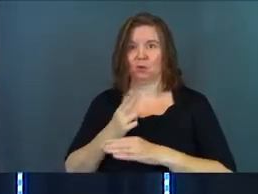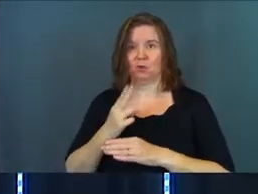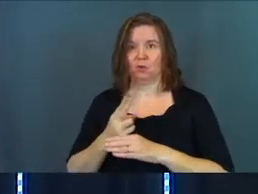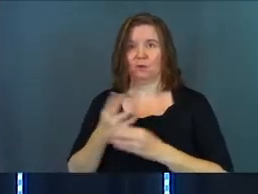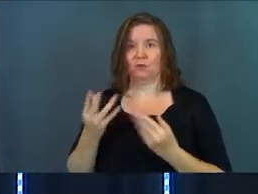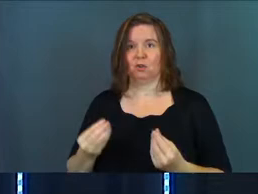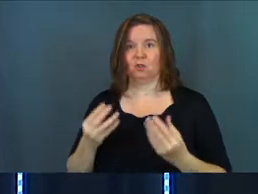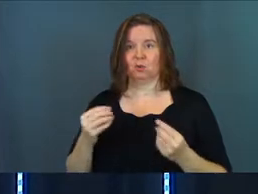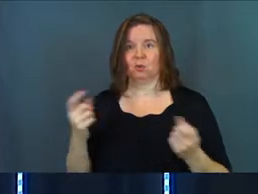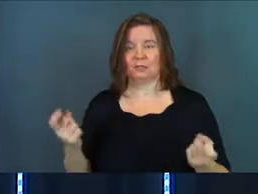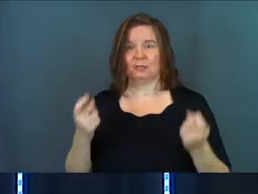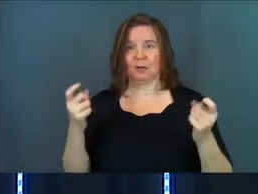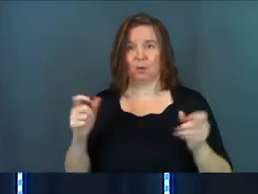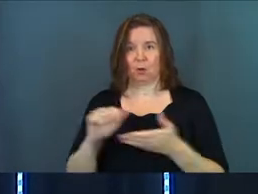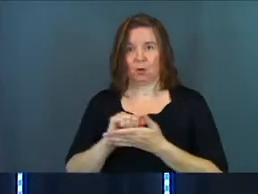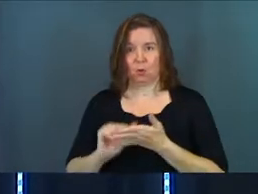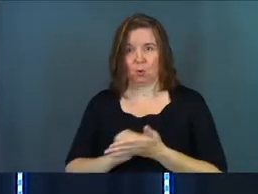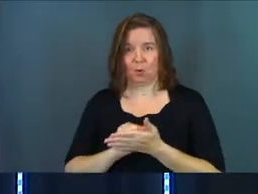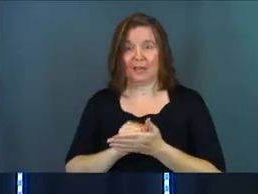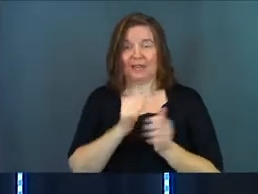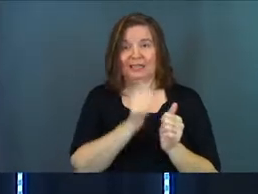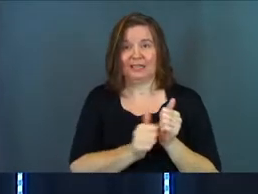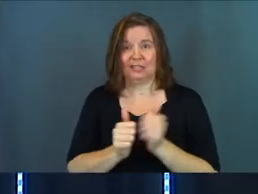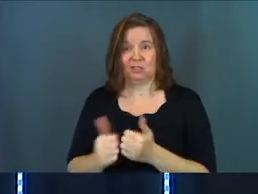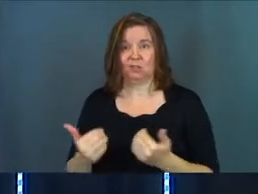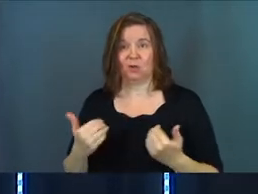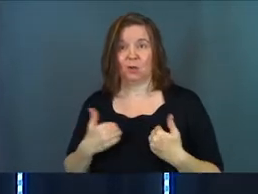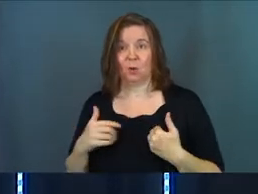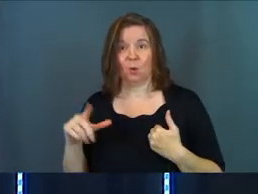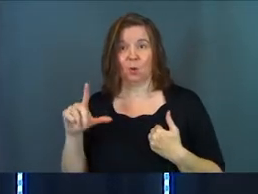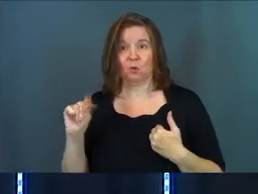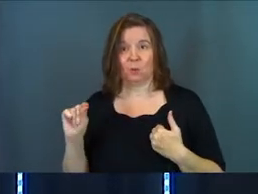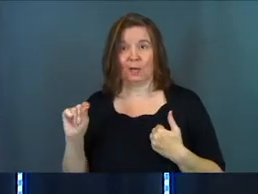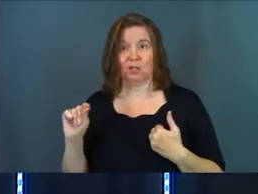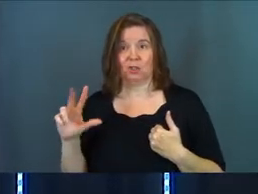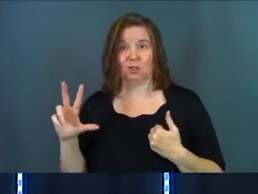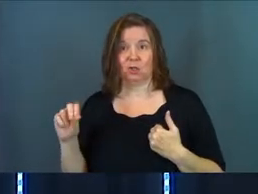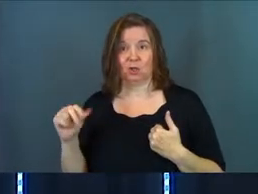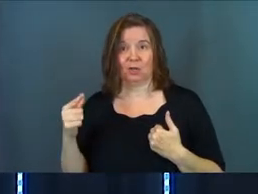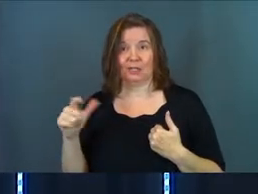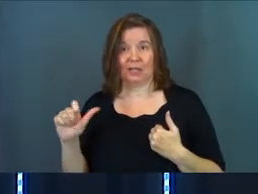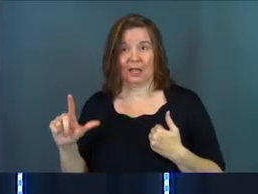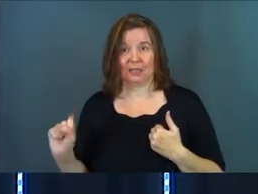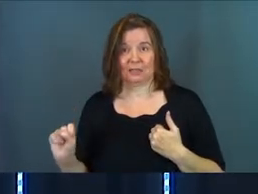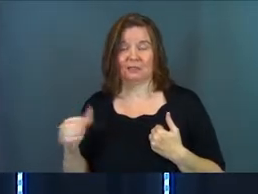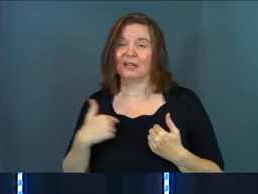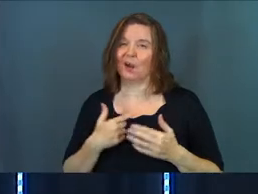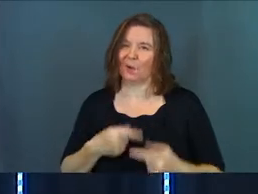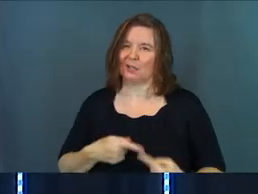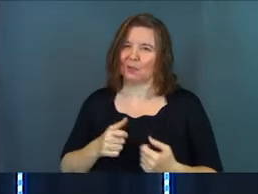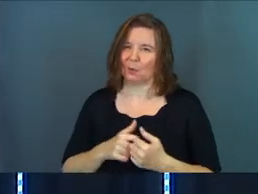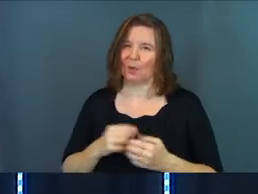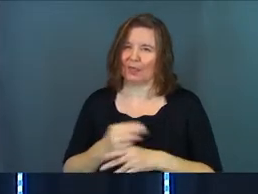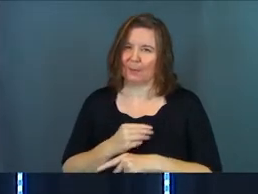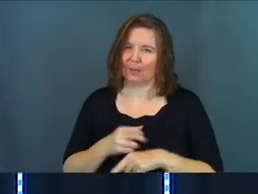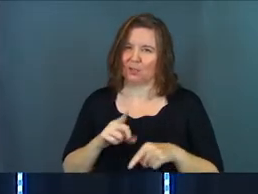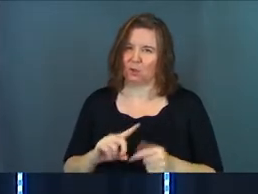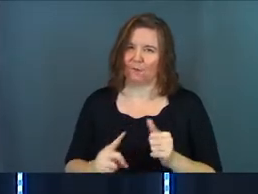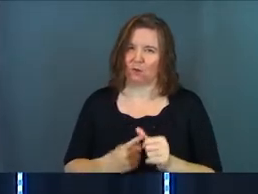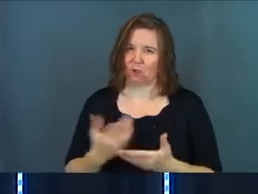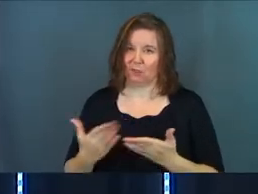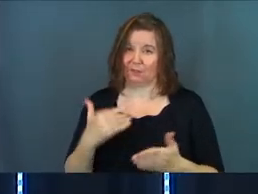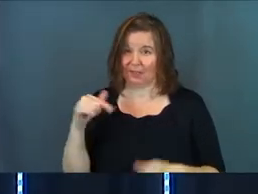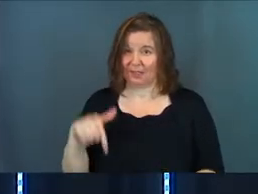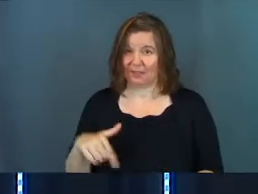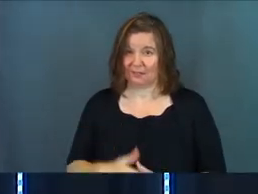ceremonial washing. And each could hold 20 to 30 gallons. Now I struggled with the math during first